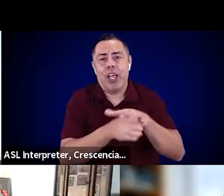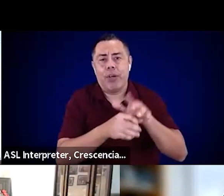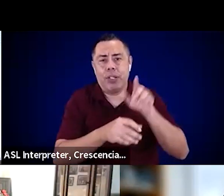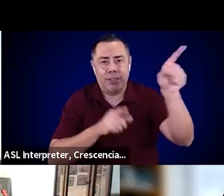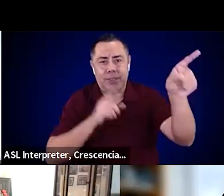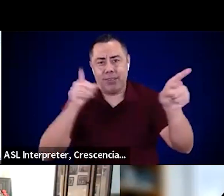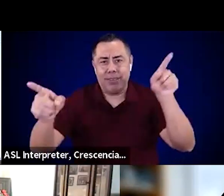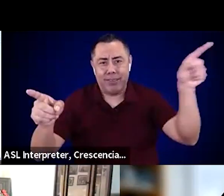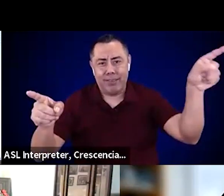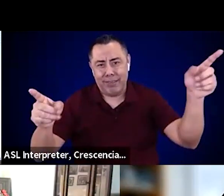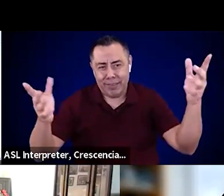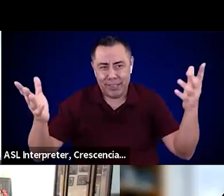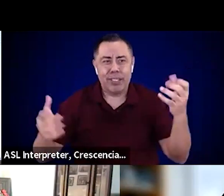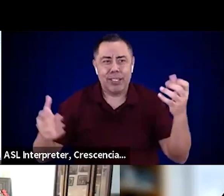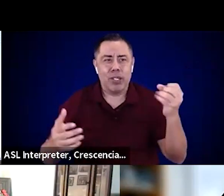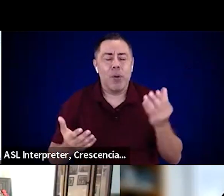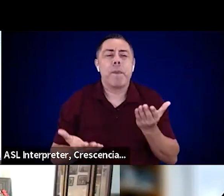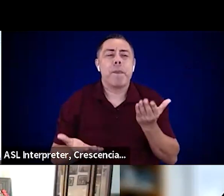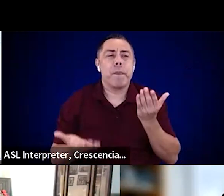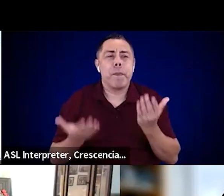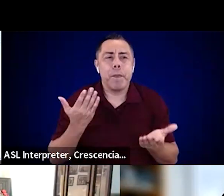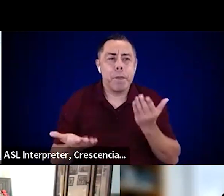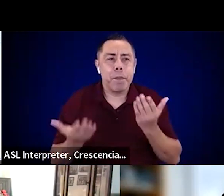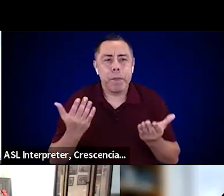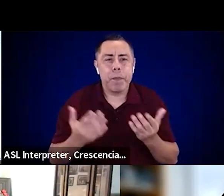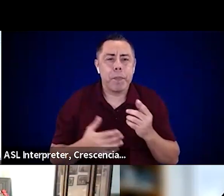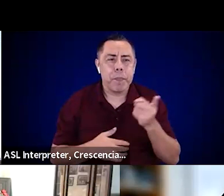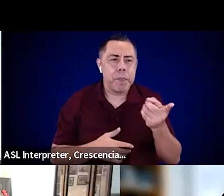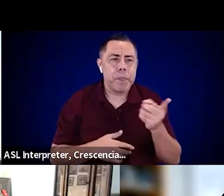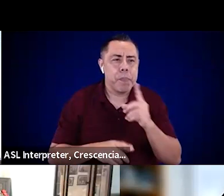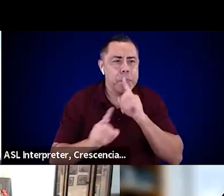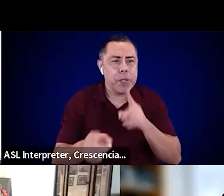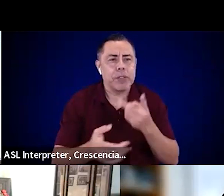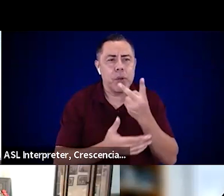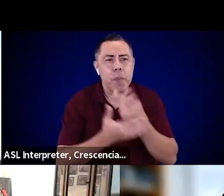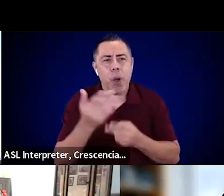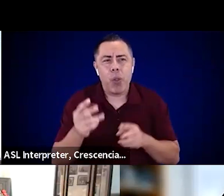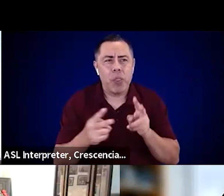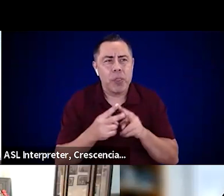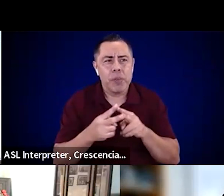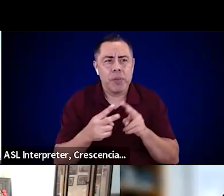So maybe just kind of on both fronts and maybe it all ties in what's concerned.